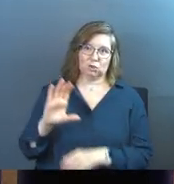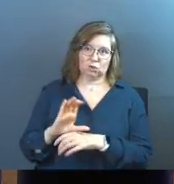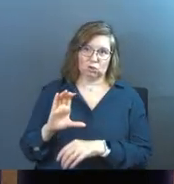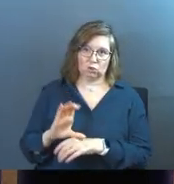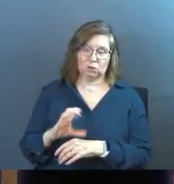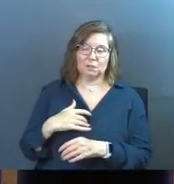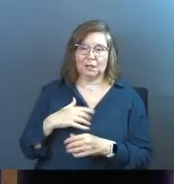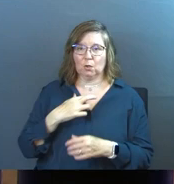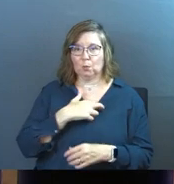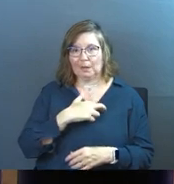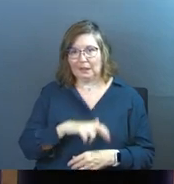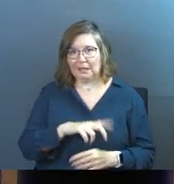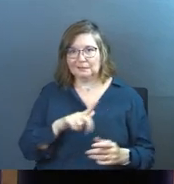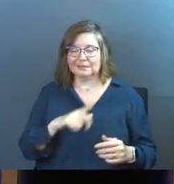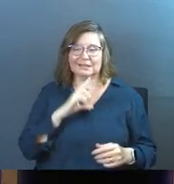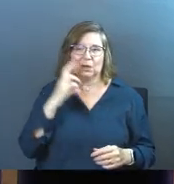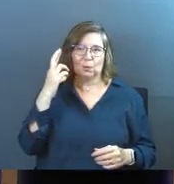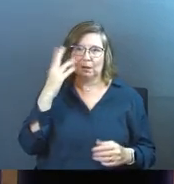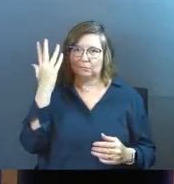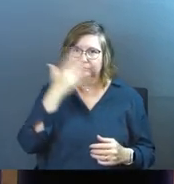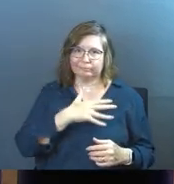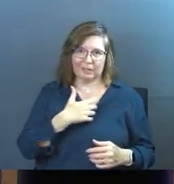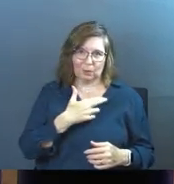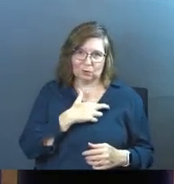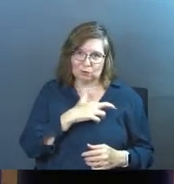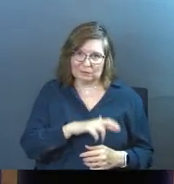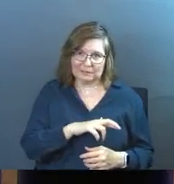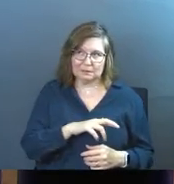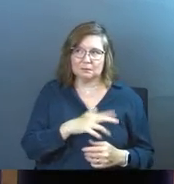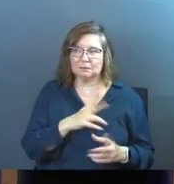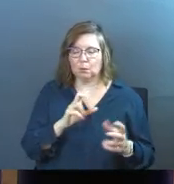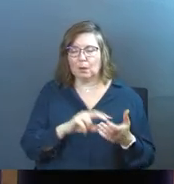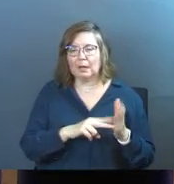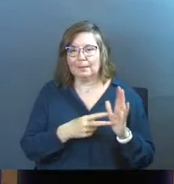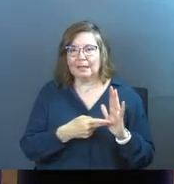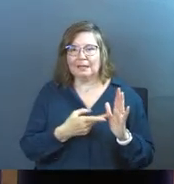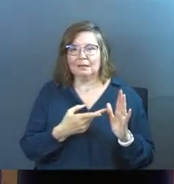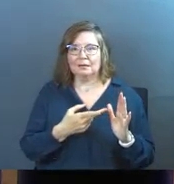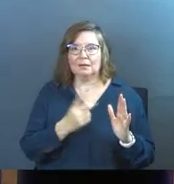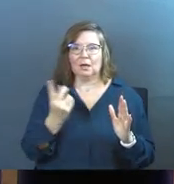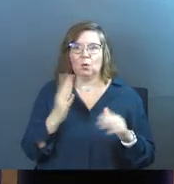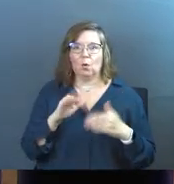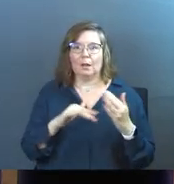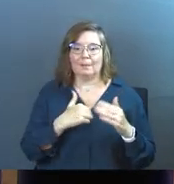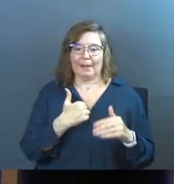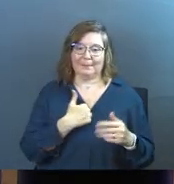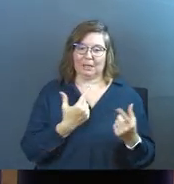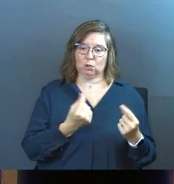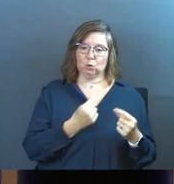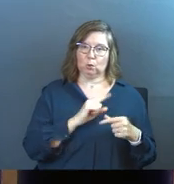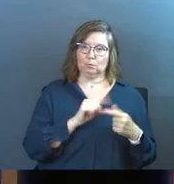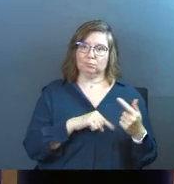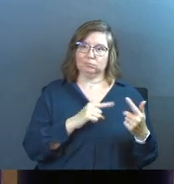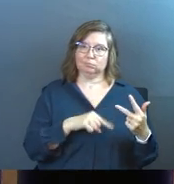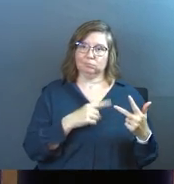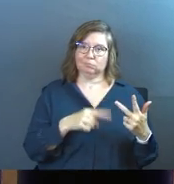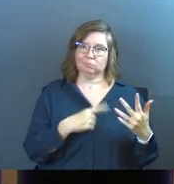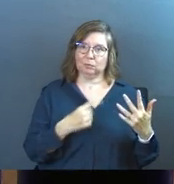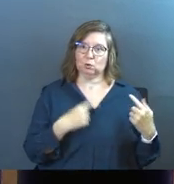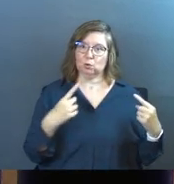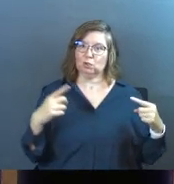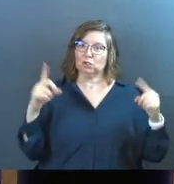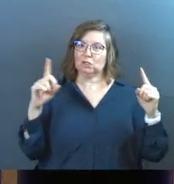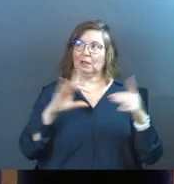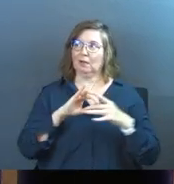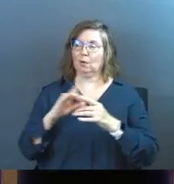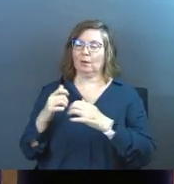church, grown up in religion, didn't realize it was religion. And by religion, what I mean was it was all about me doing all the church steps in order to achieve